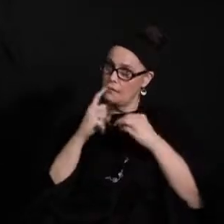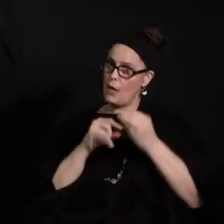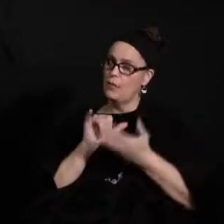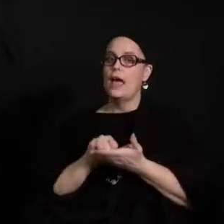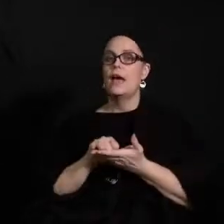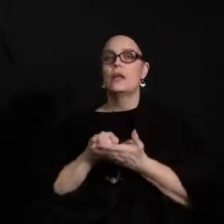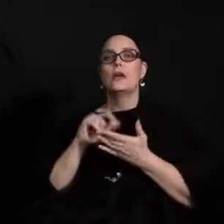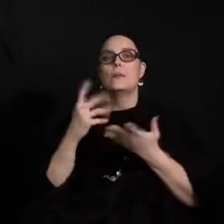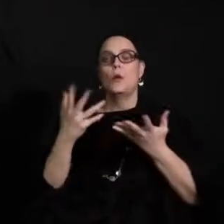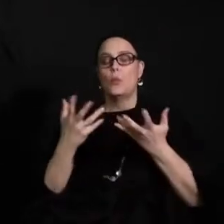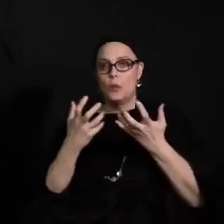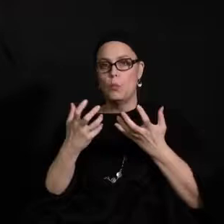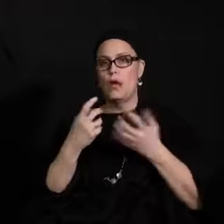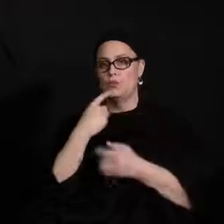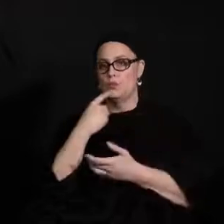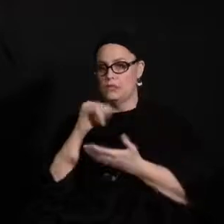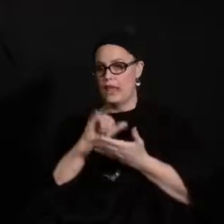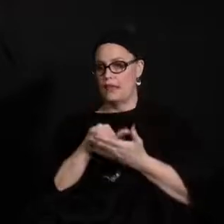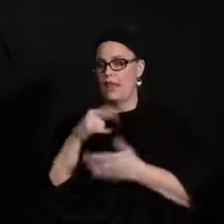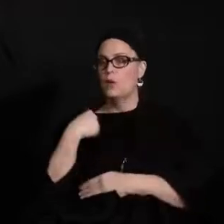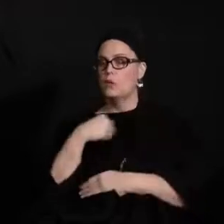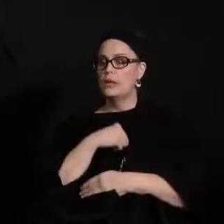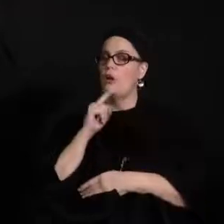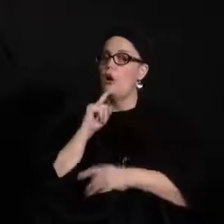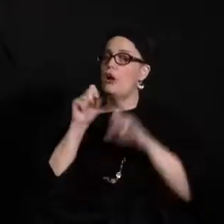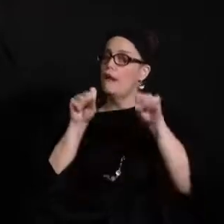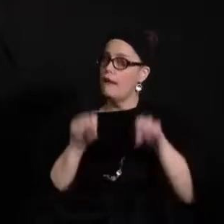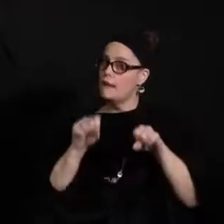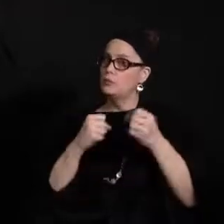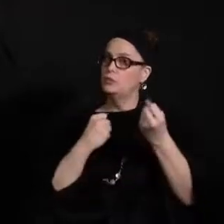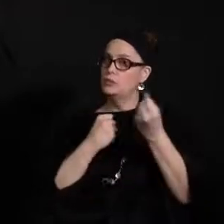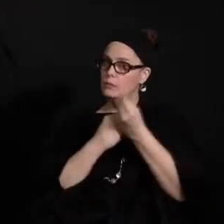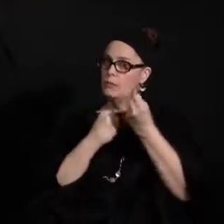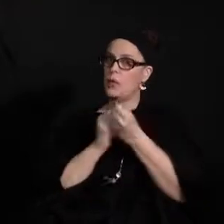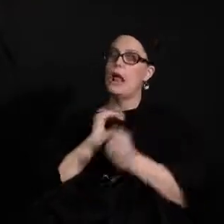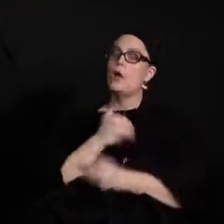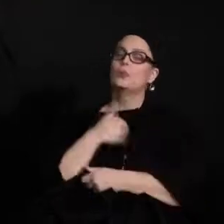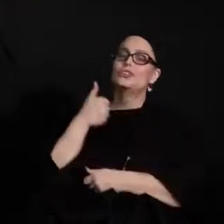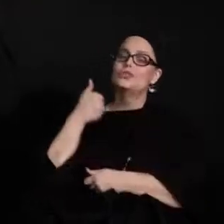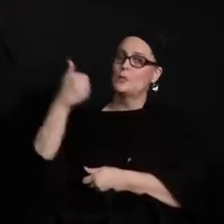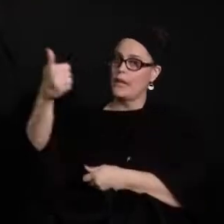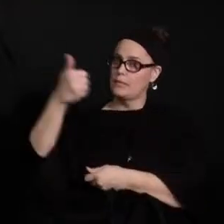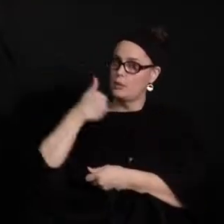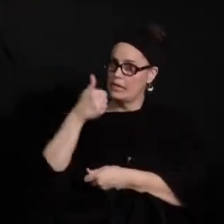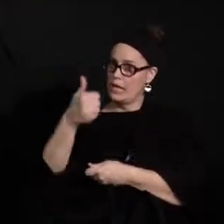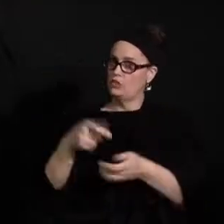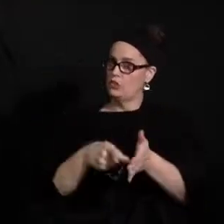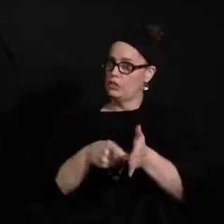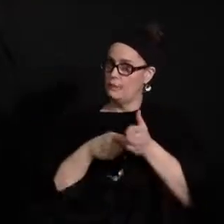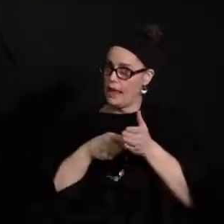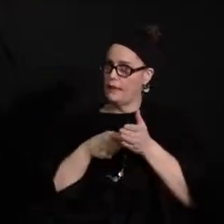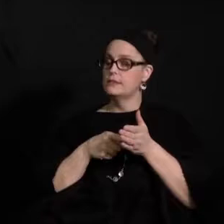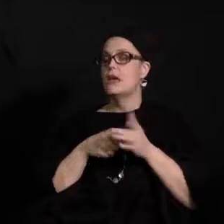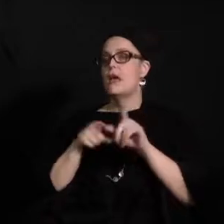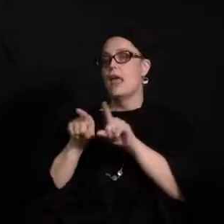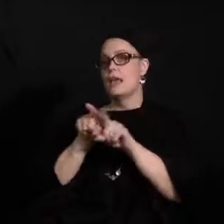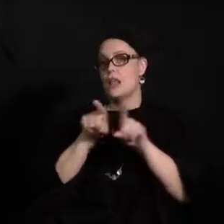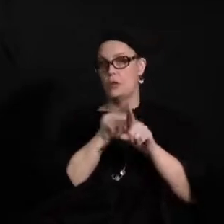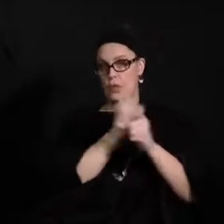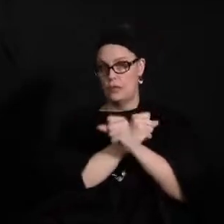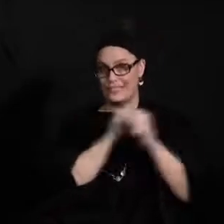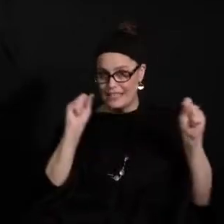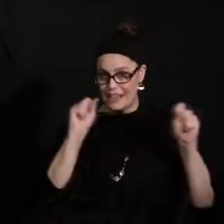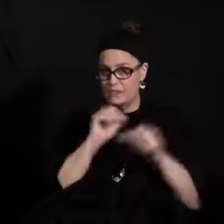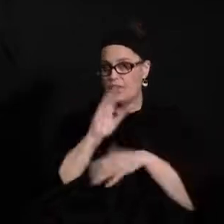wanted to ensure is that we are able to support our transportation demands and also ensure obviously the safety